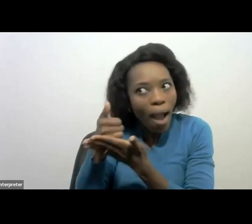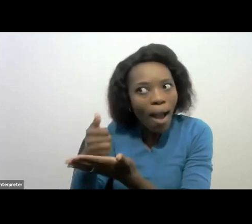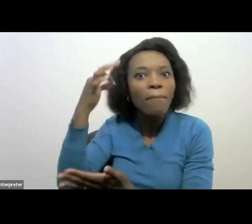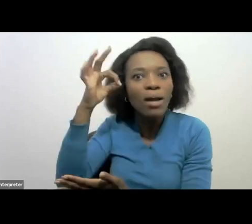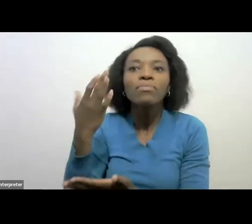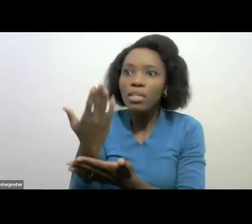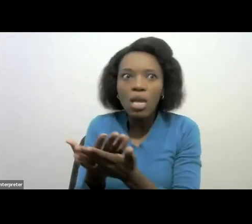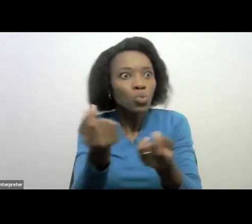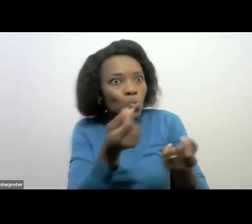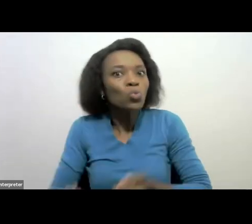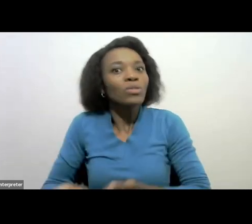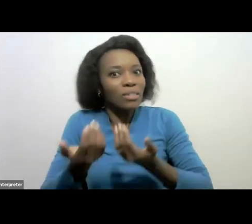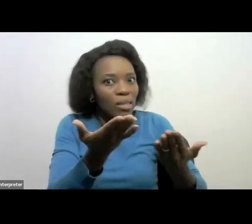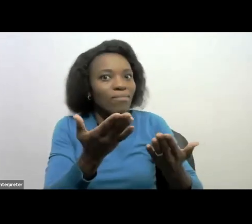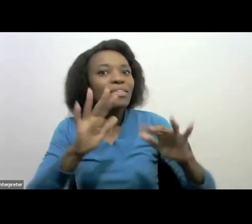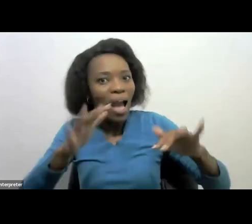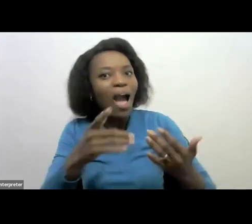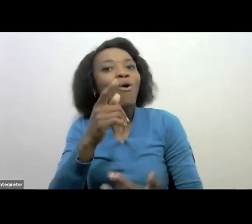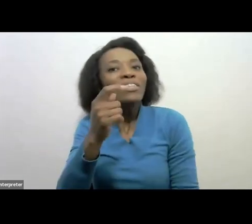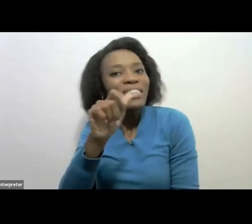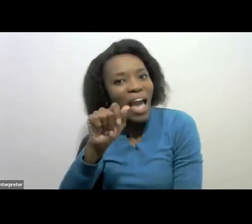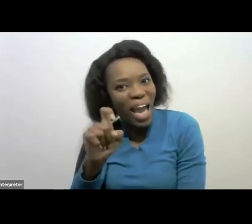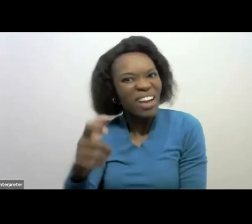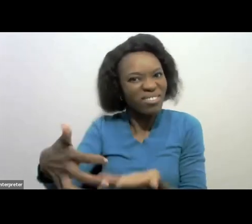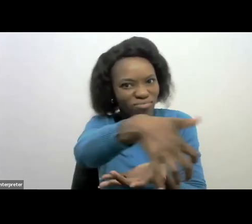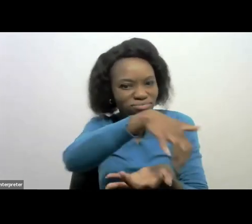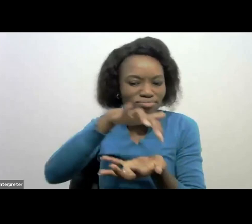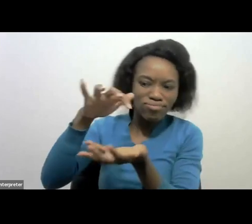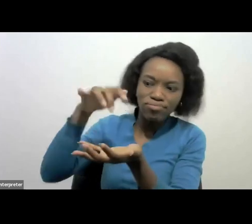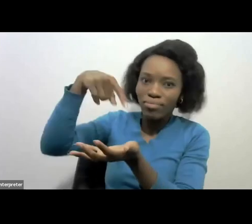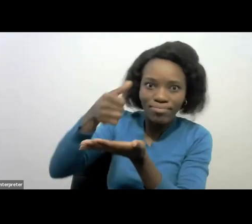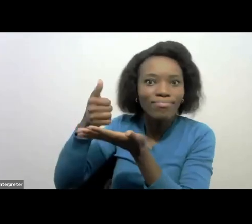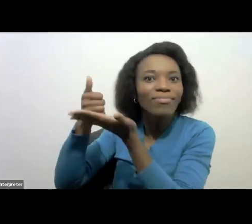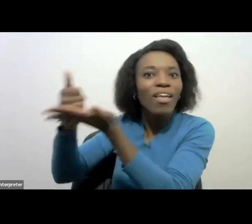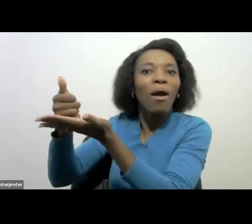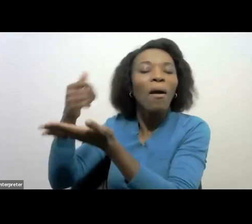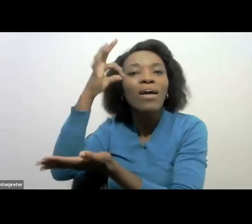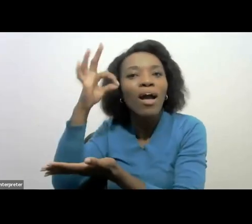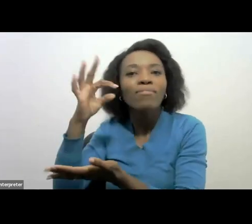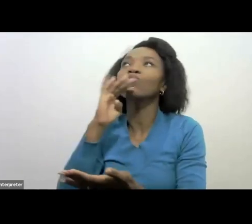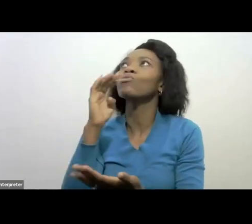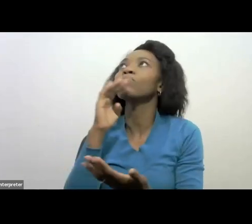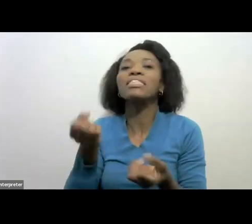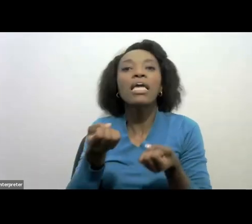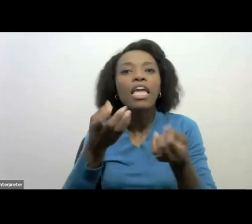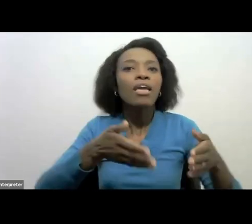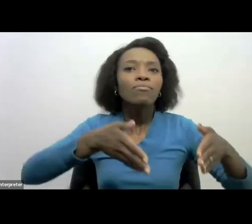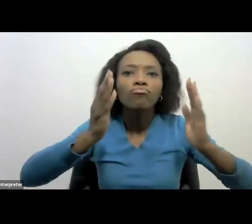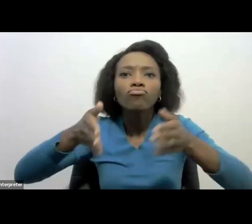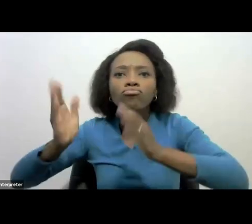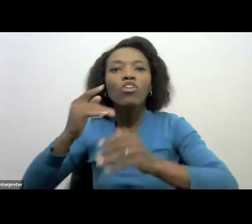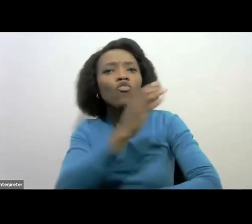And that's our role. And the tax we collect, which provide the public goods like building clinics,